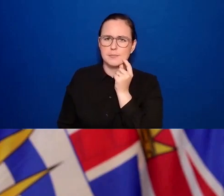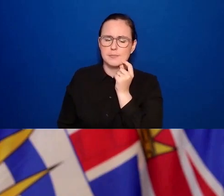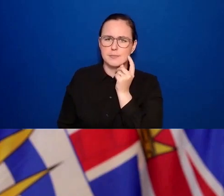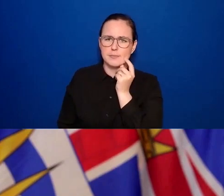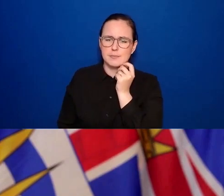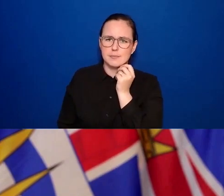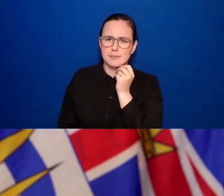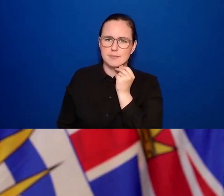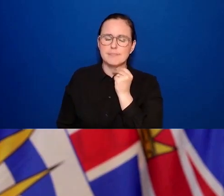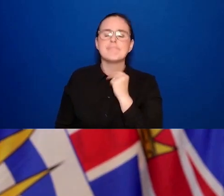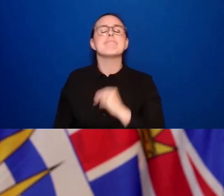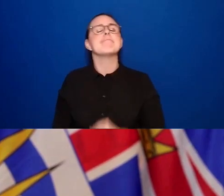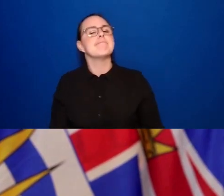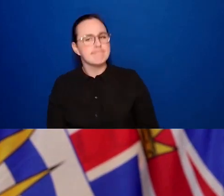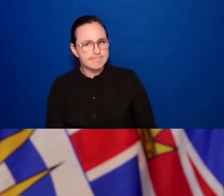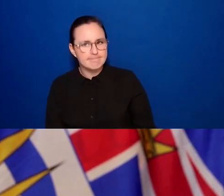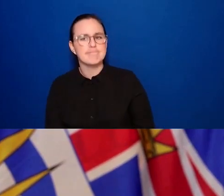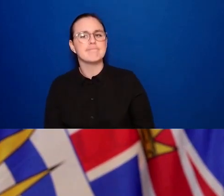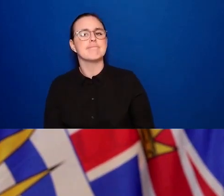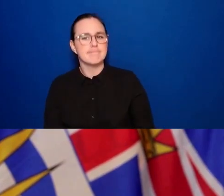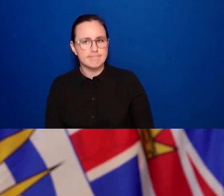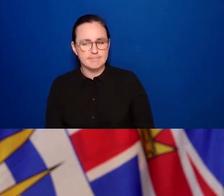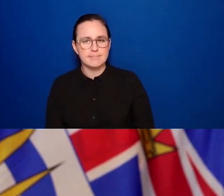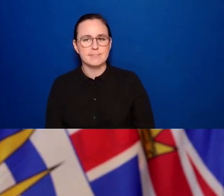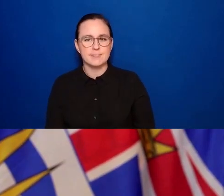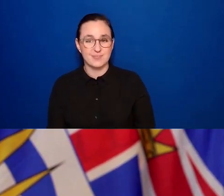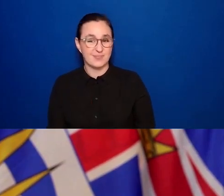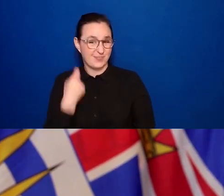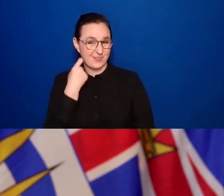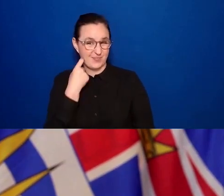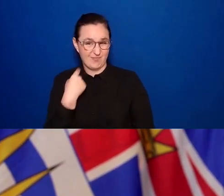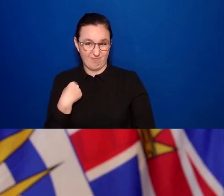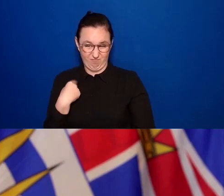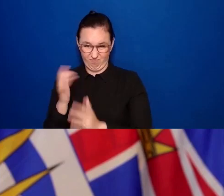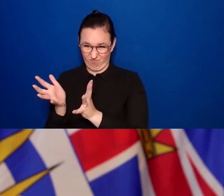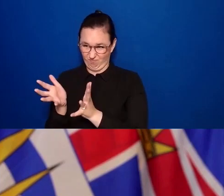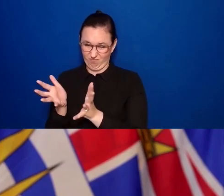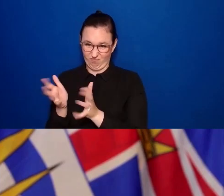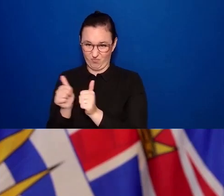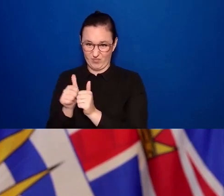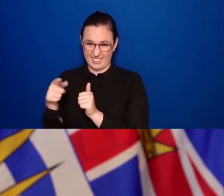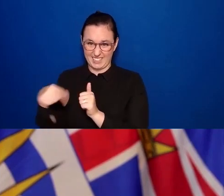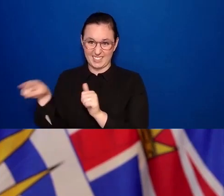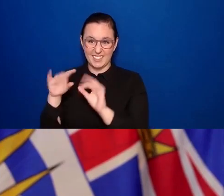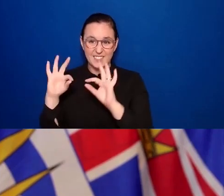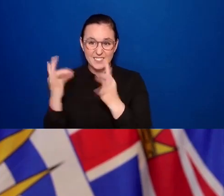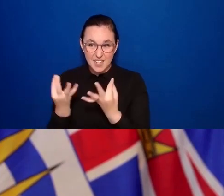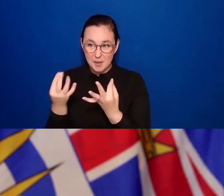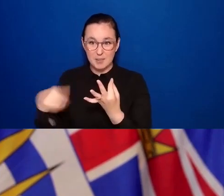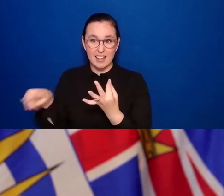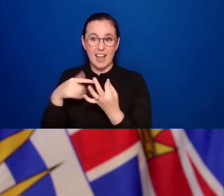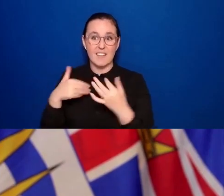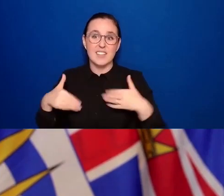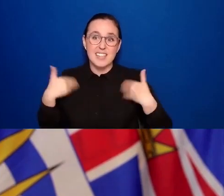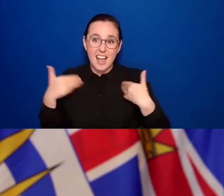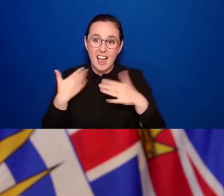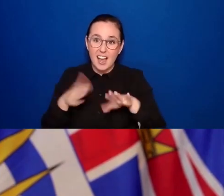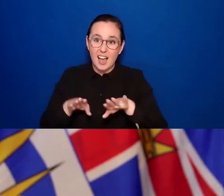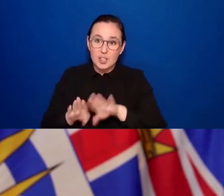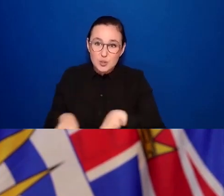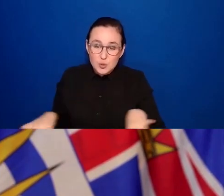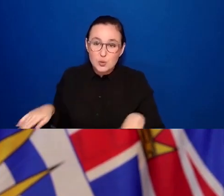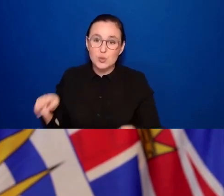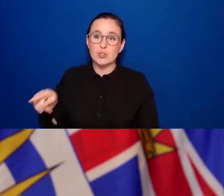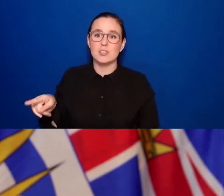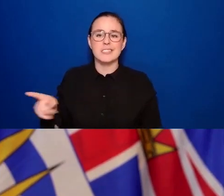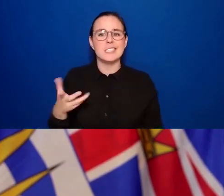young children and the kids were really, really frustrated. This was last year. And they were like, how come we can't do this? And how come we can't have our friends? And